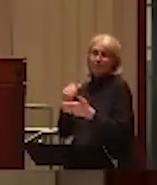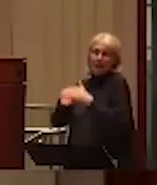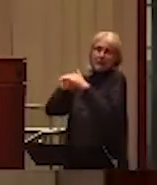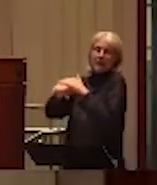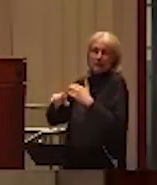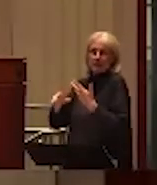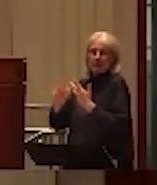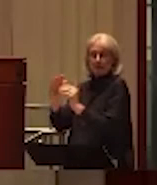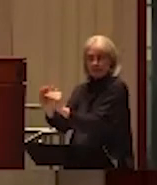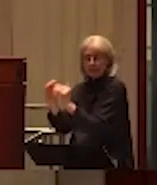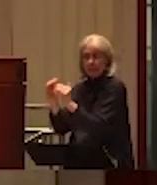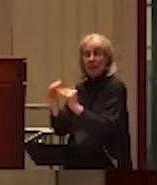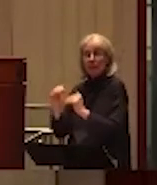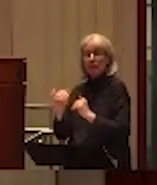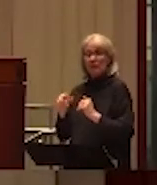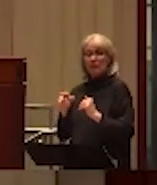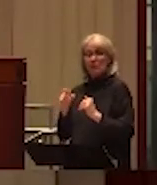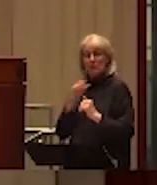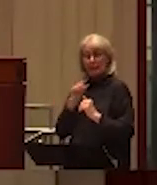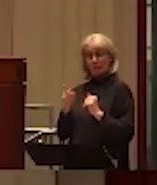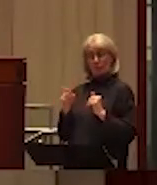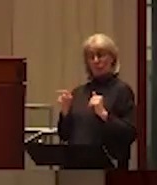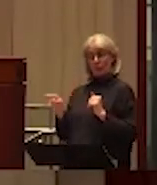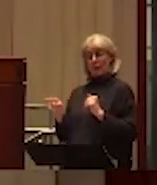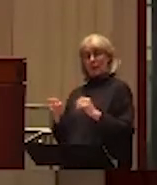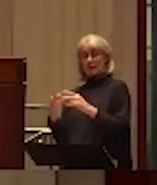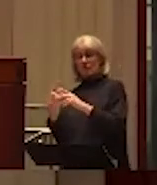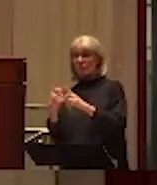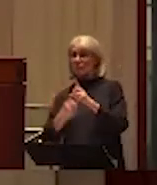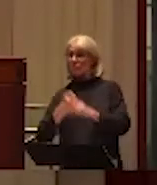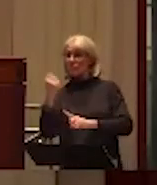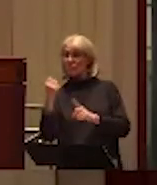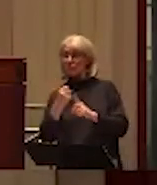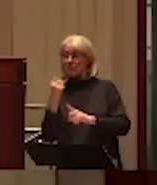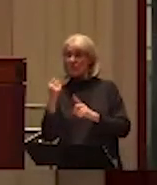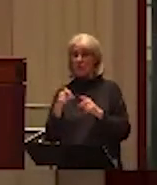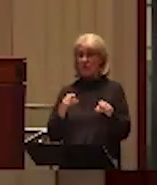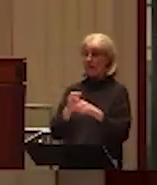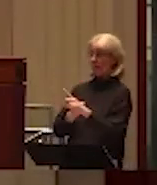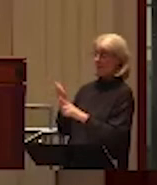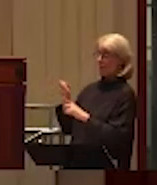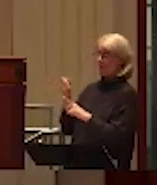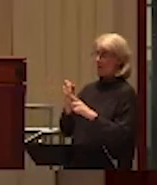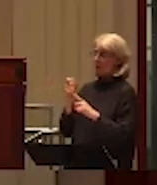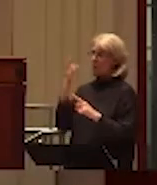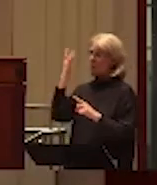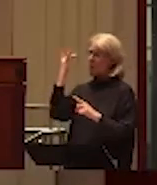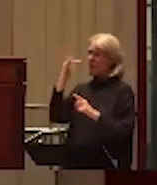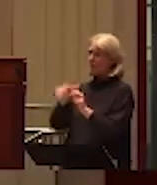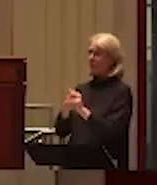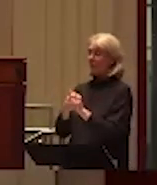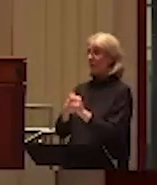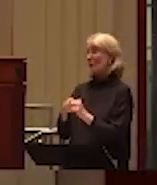Yes. If we measure bi-directionality, it's about the perpetration of